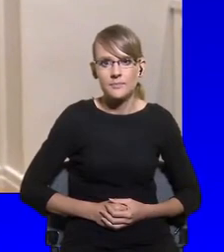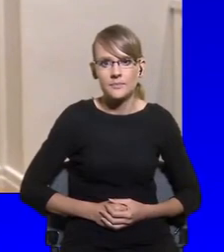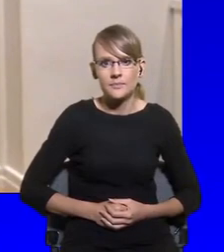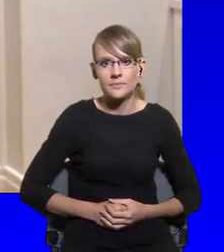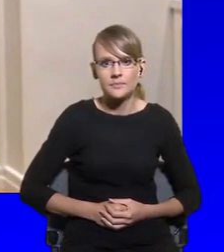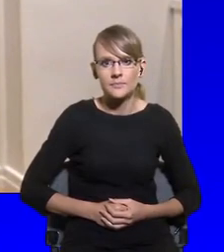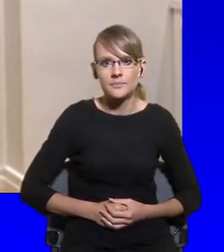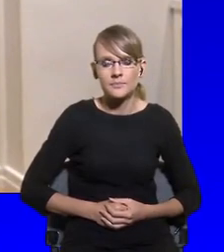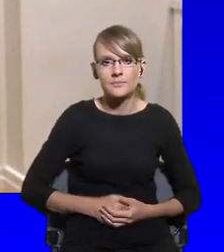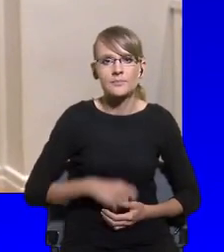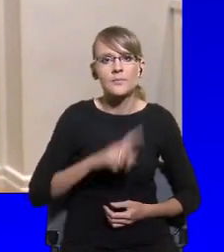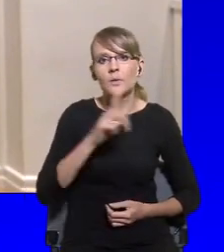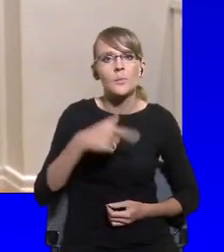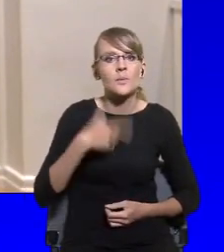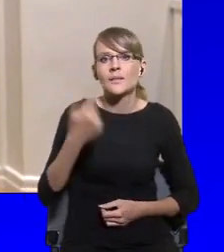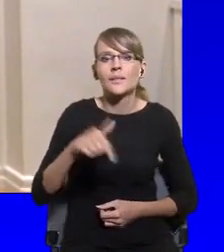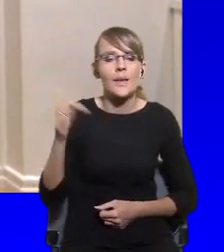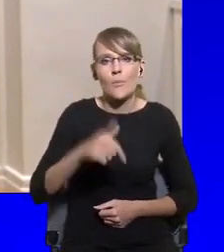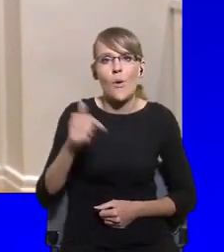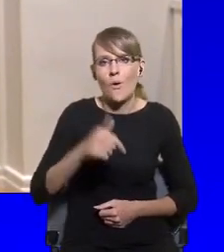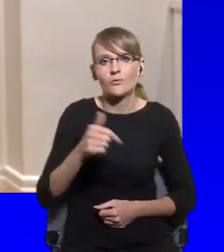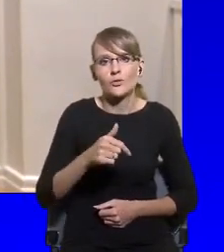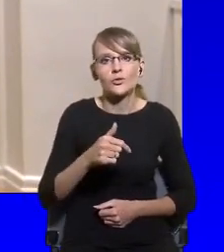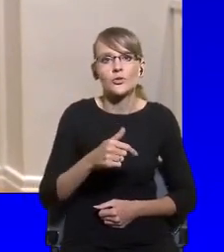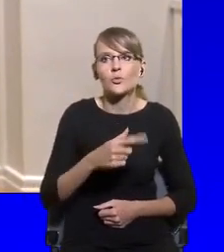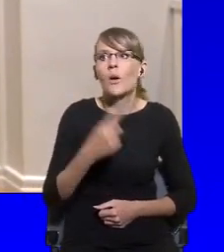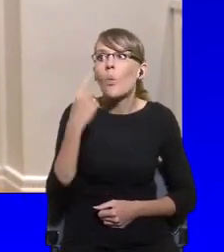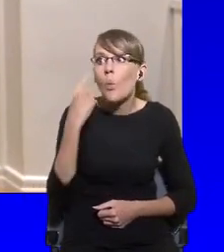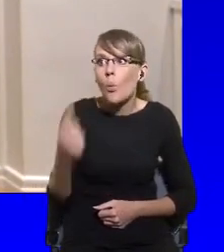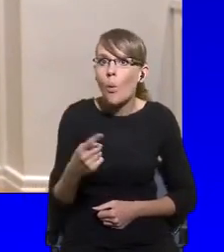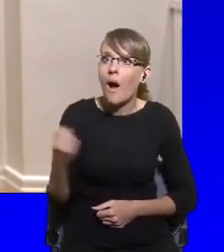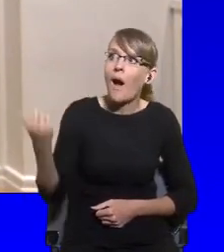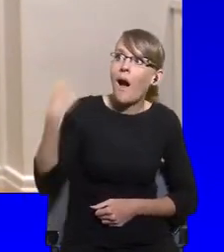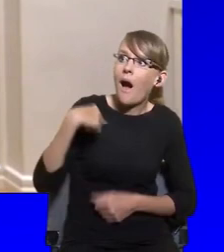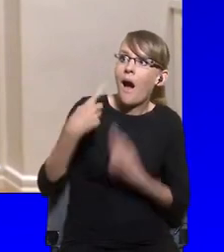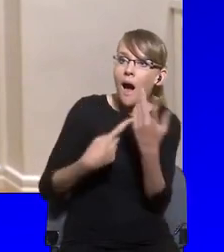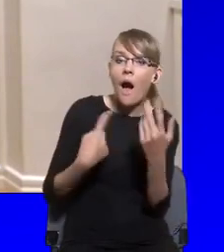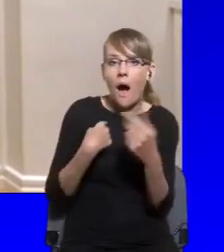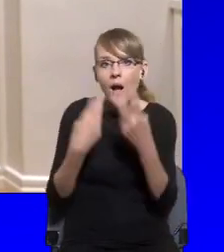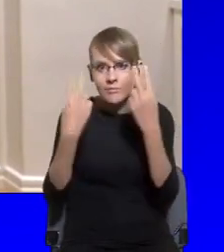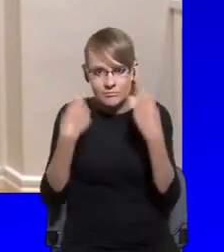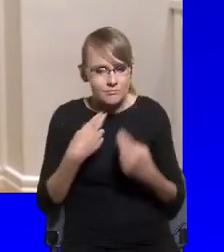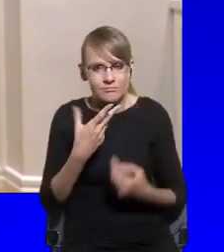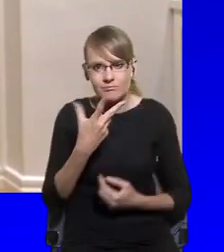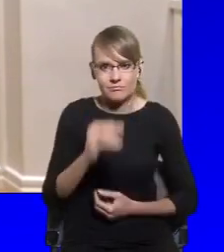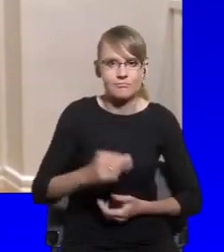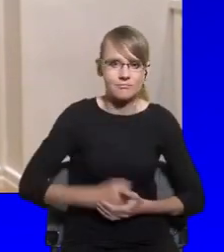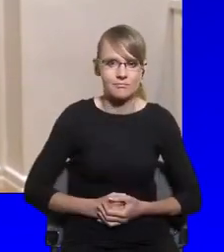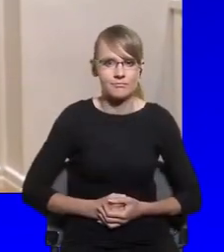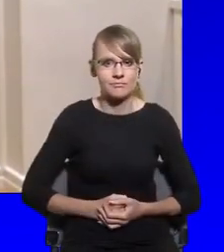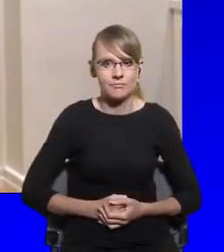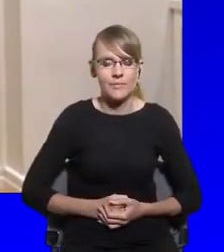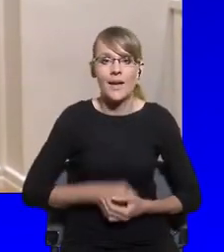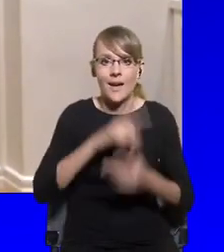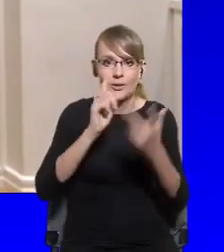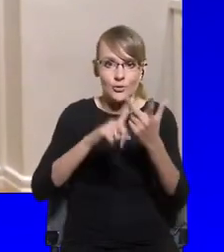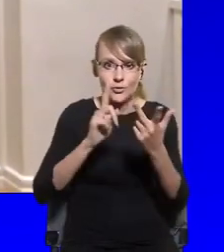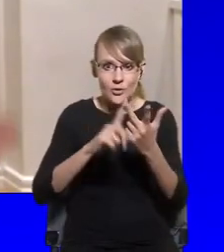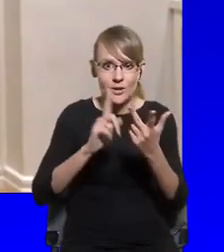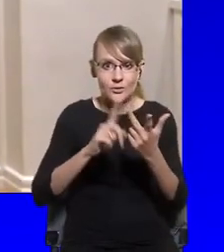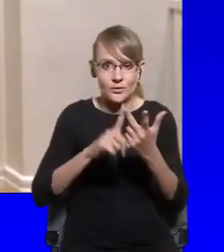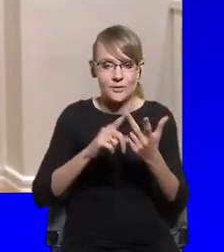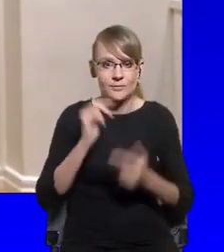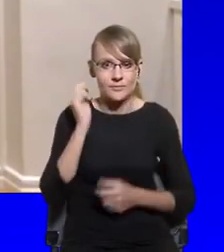on the public space. The third one, and, and here again, we've, we've conducted, um, also a study of. What, uh,